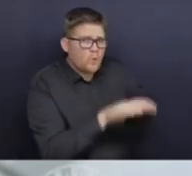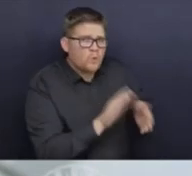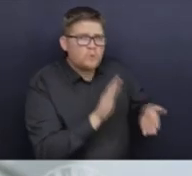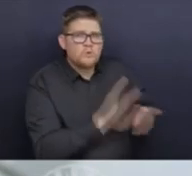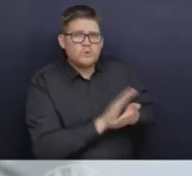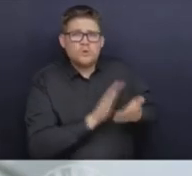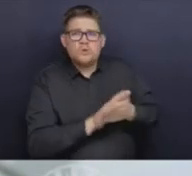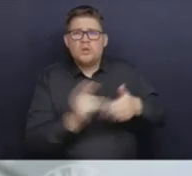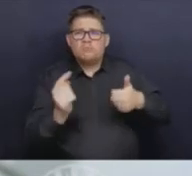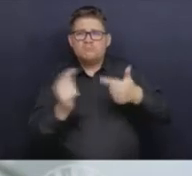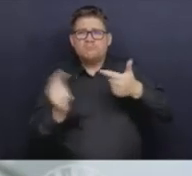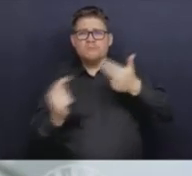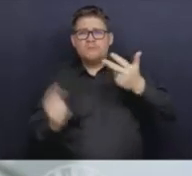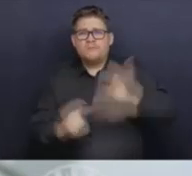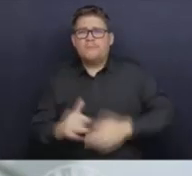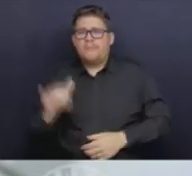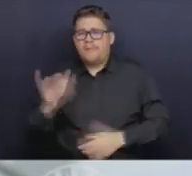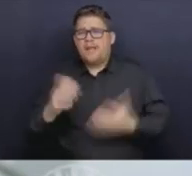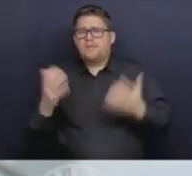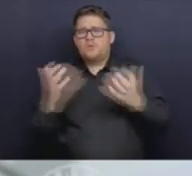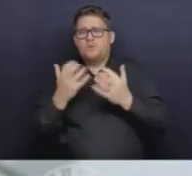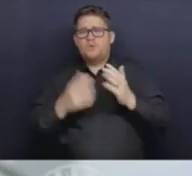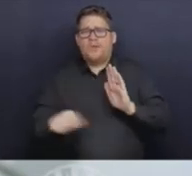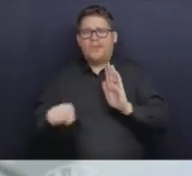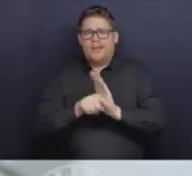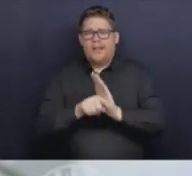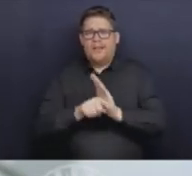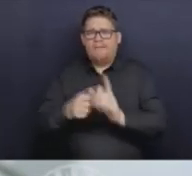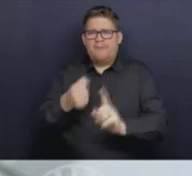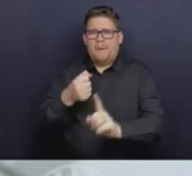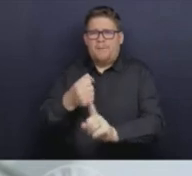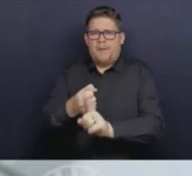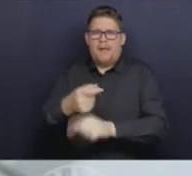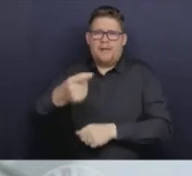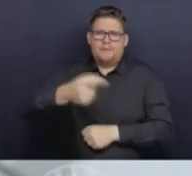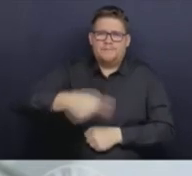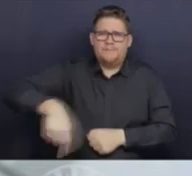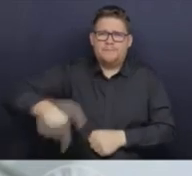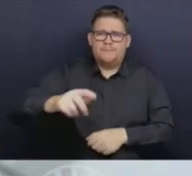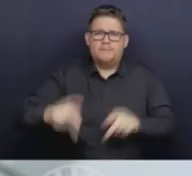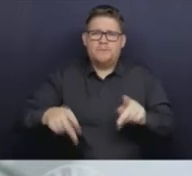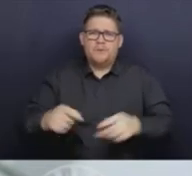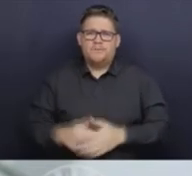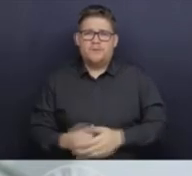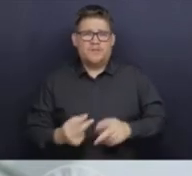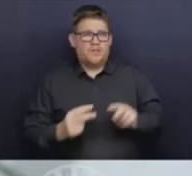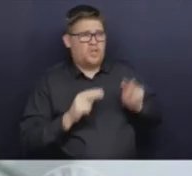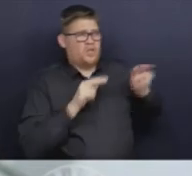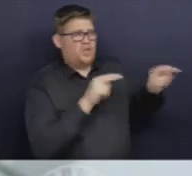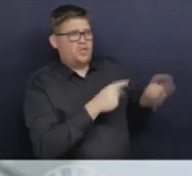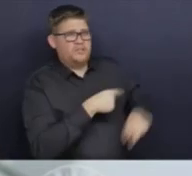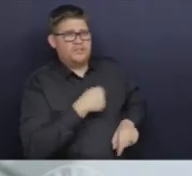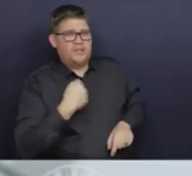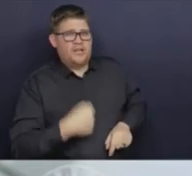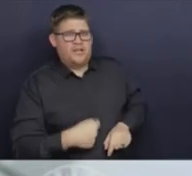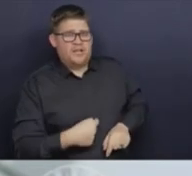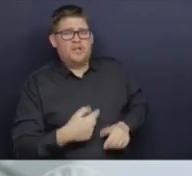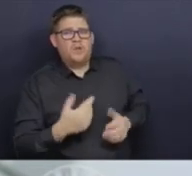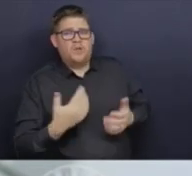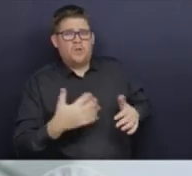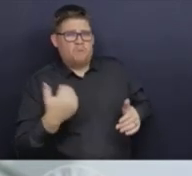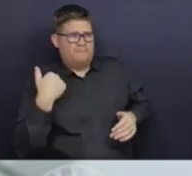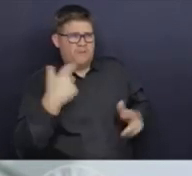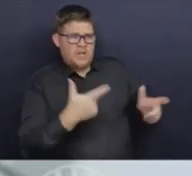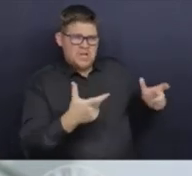know, negative impacts. And if we look at, at, you know, countries like China, where they had very, uh, very intense and strong